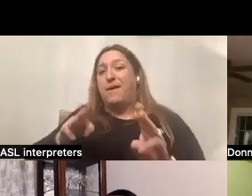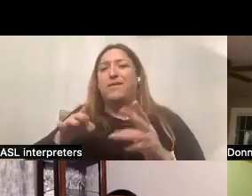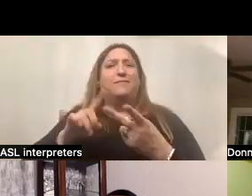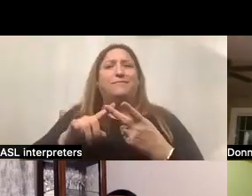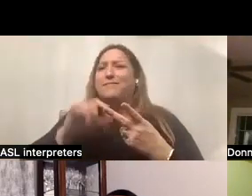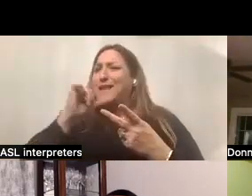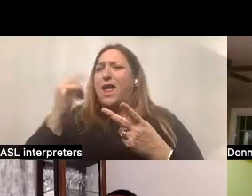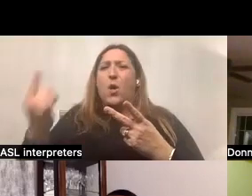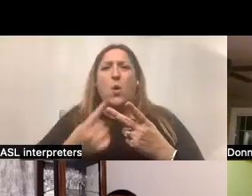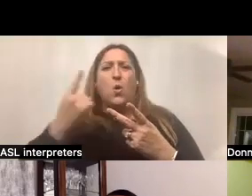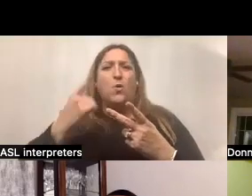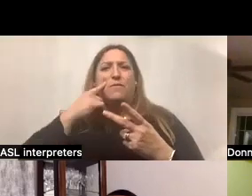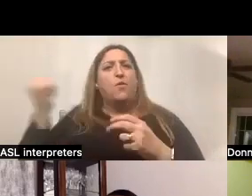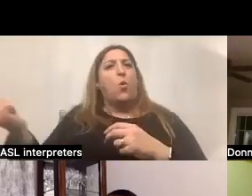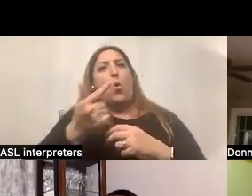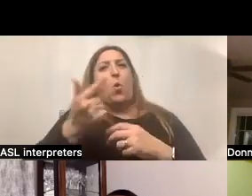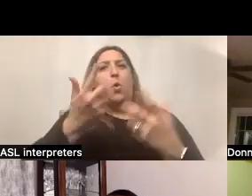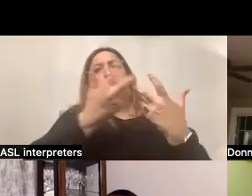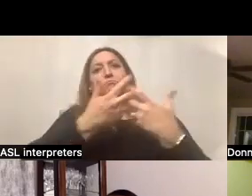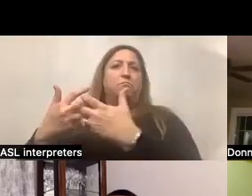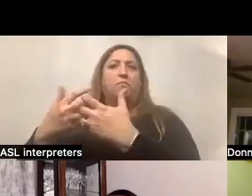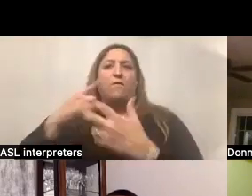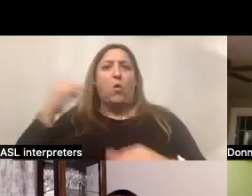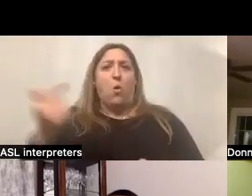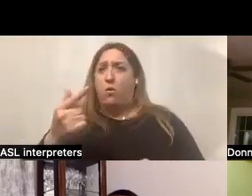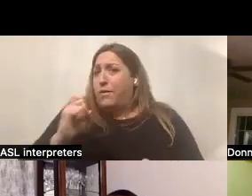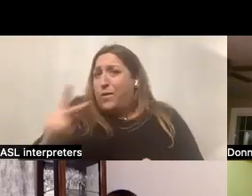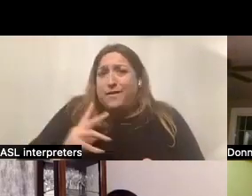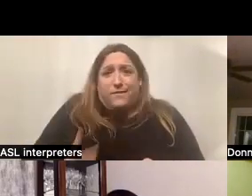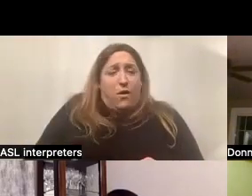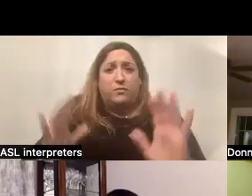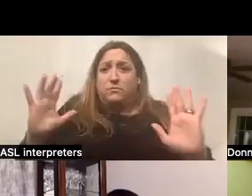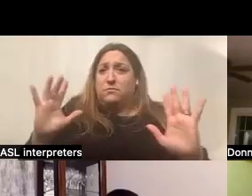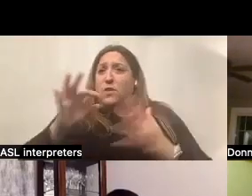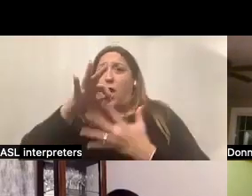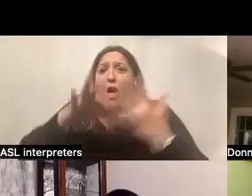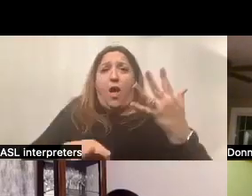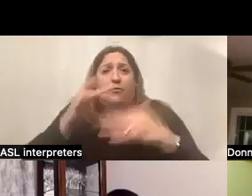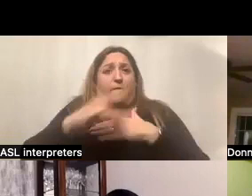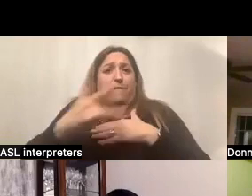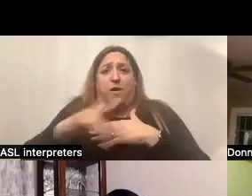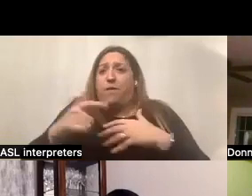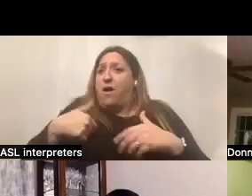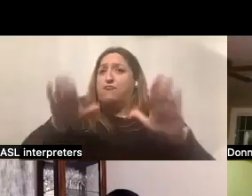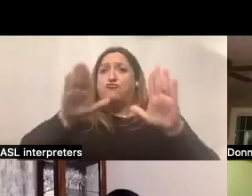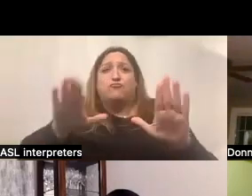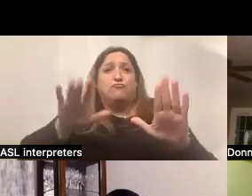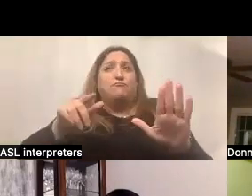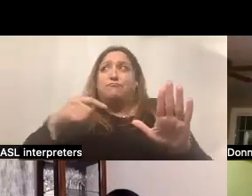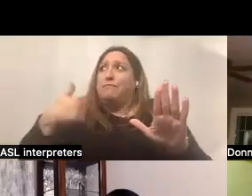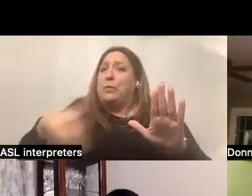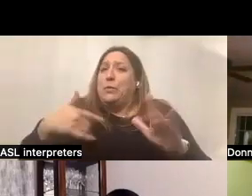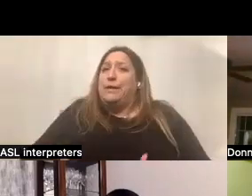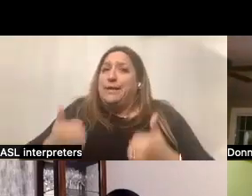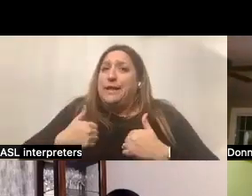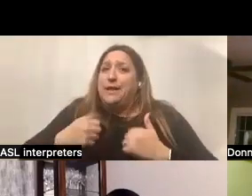be for everyone. And that's perfectly okay, since it's an option available, and I'm grateful that we live in a state that has